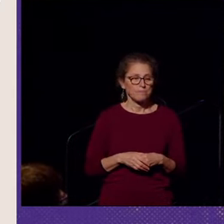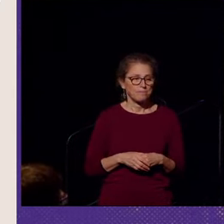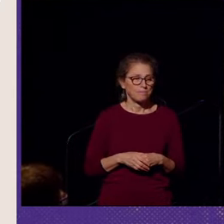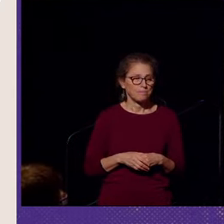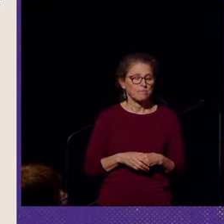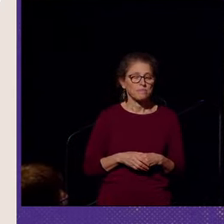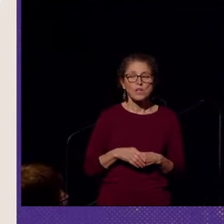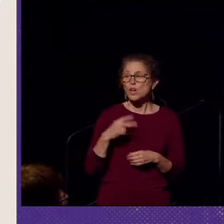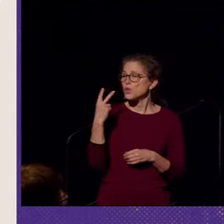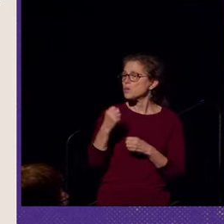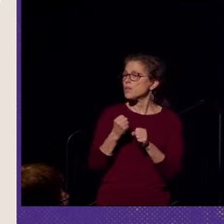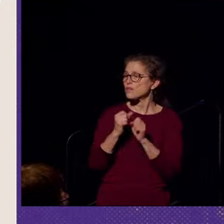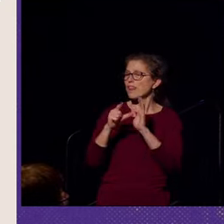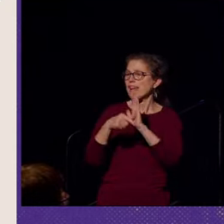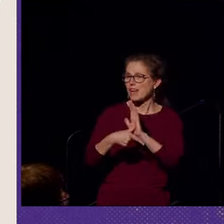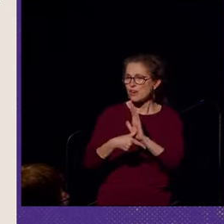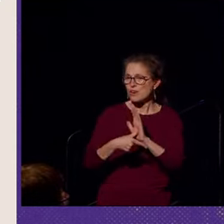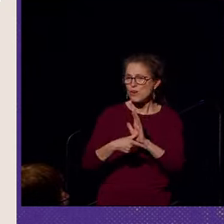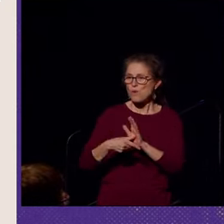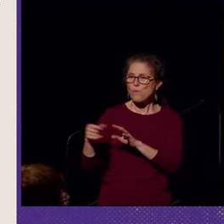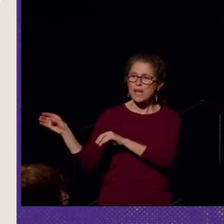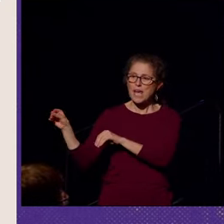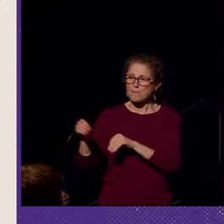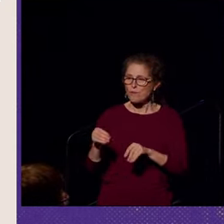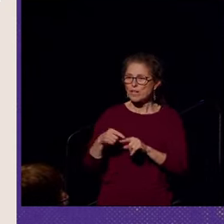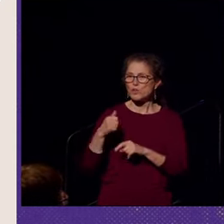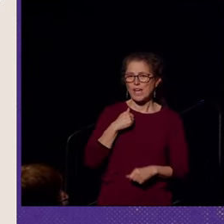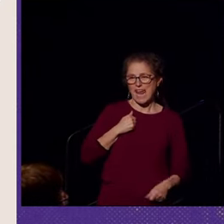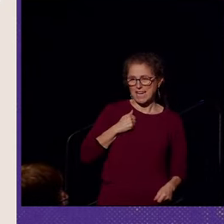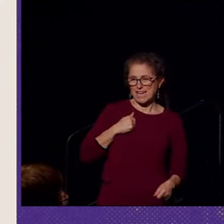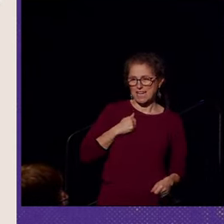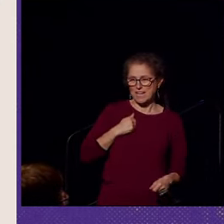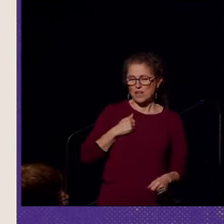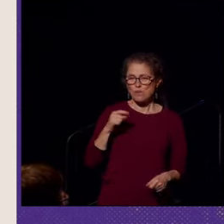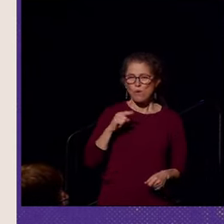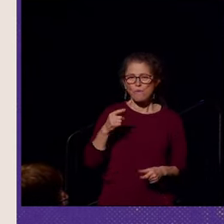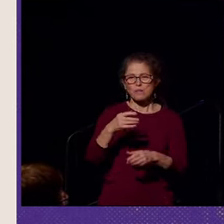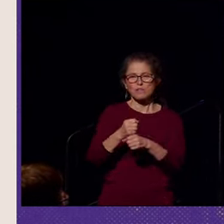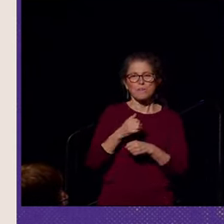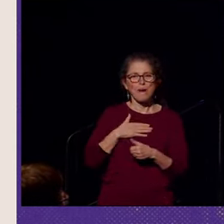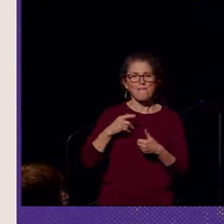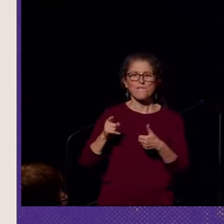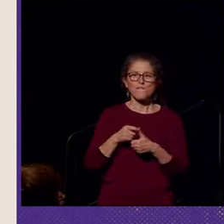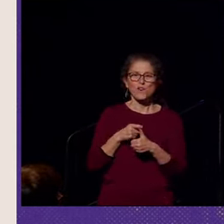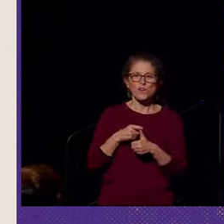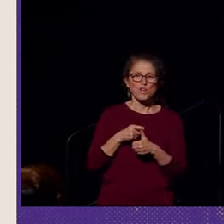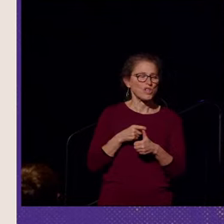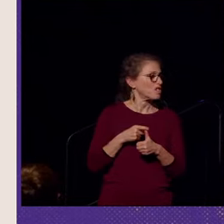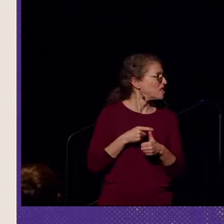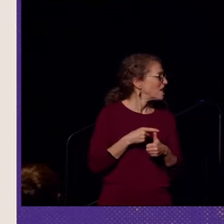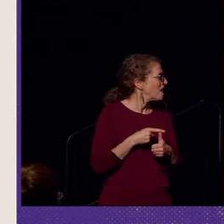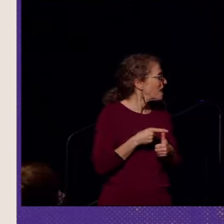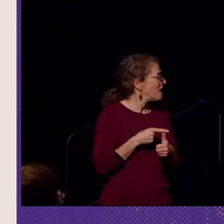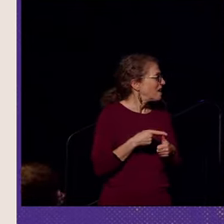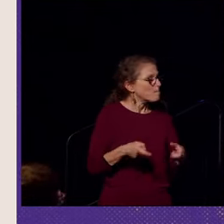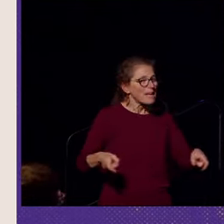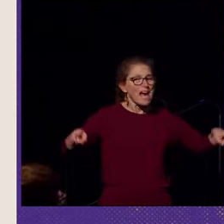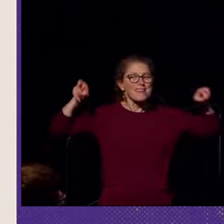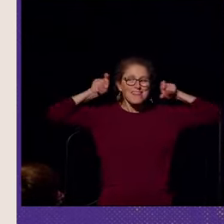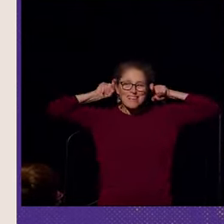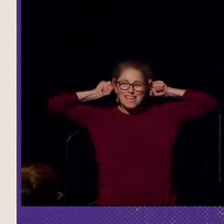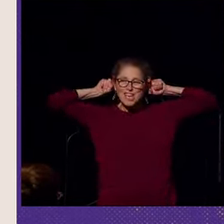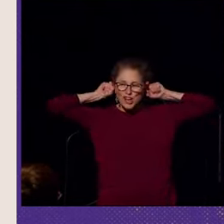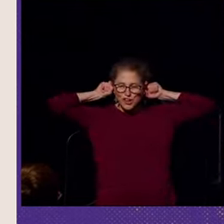Two years later, we immigrated to Canada where I received my first analog behind the ear hearing aid.